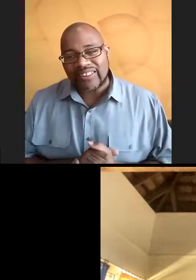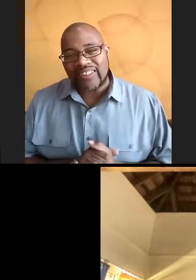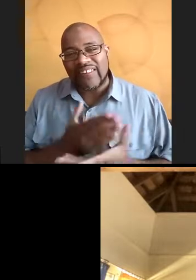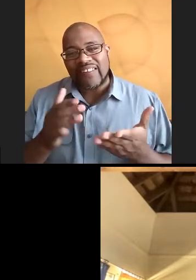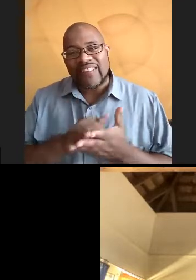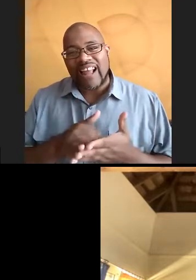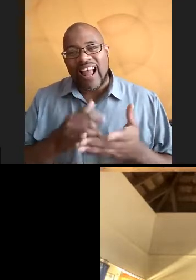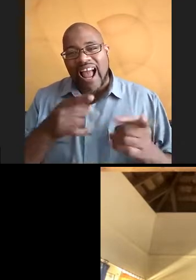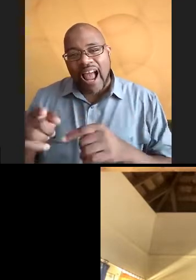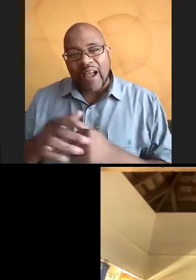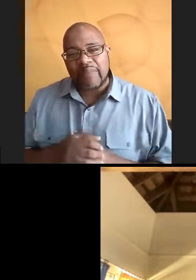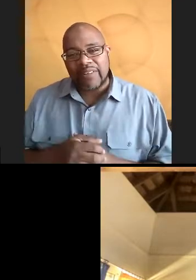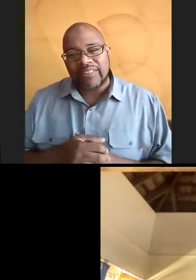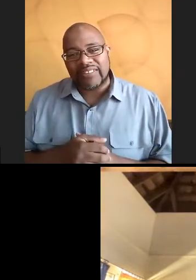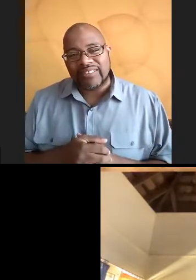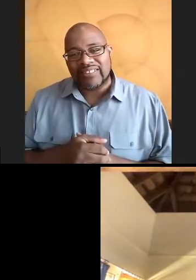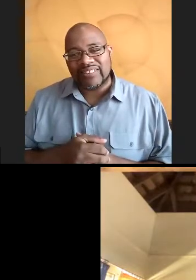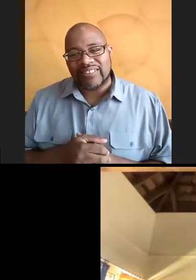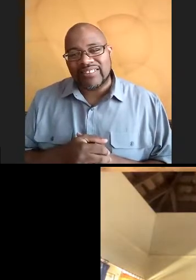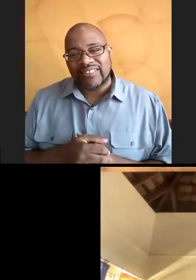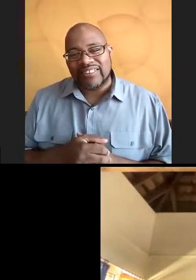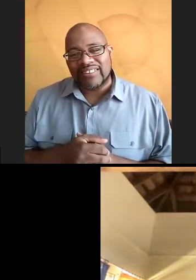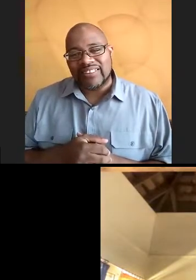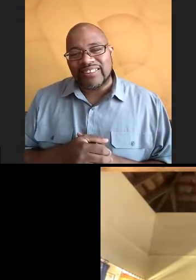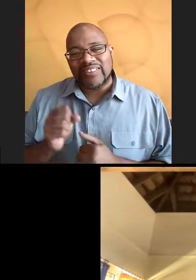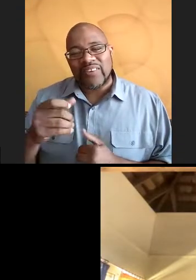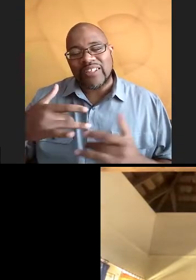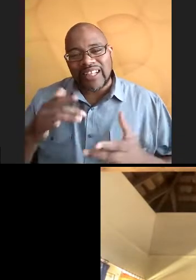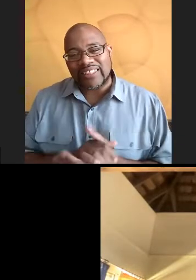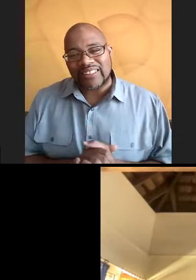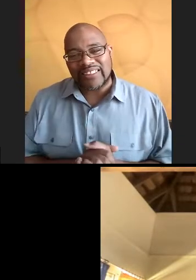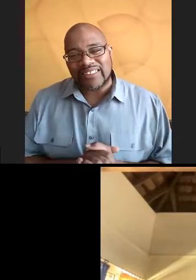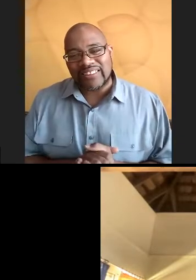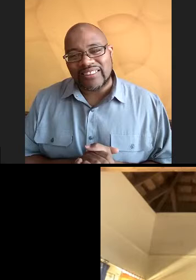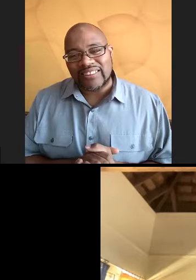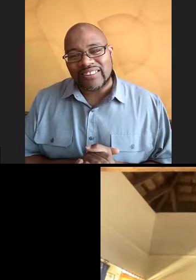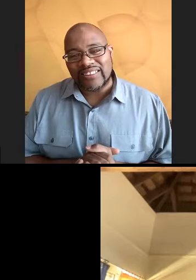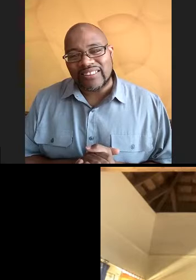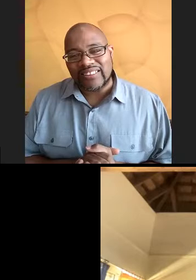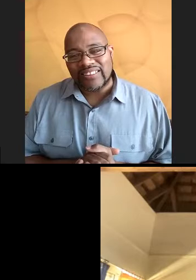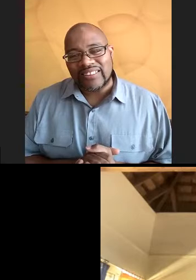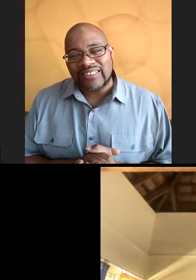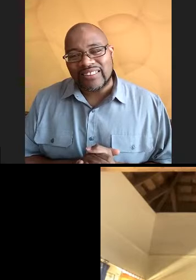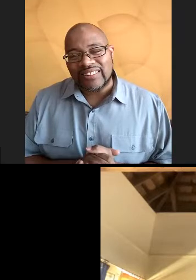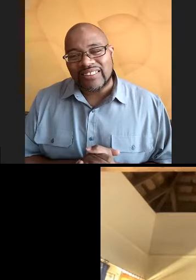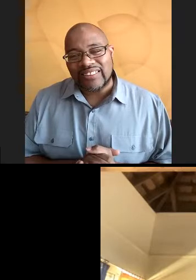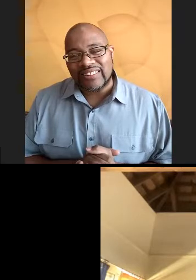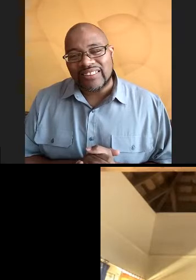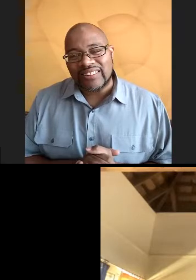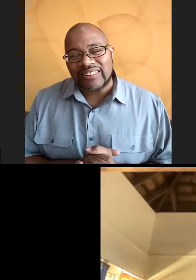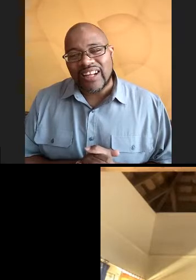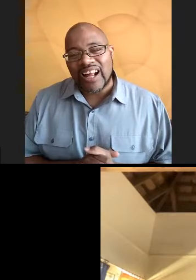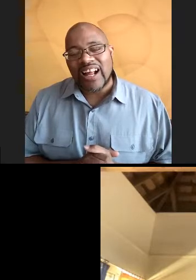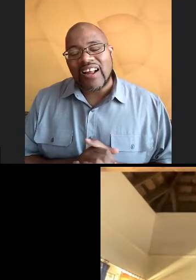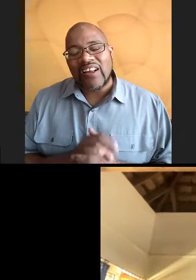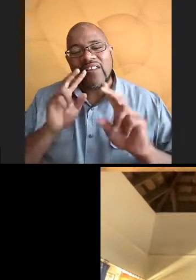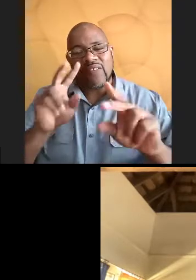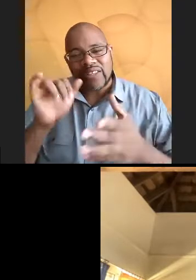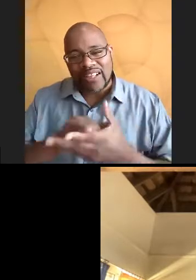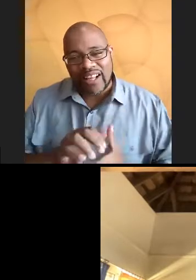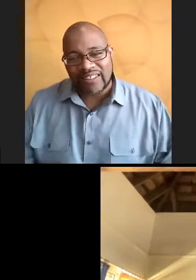things have happened. And Maria, also on a side note, was Ashlyn Ford out there while you were there?